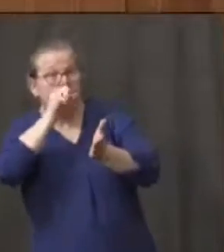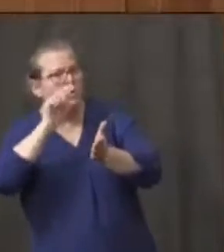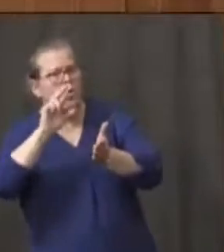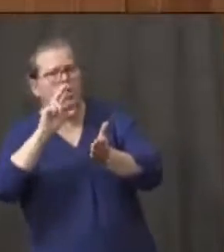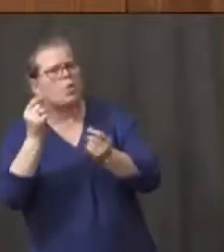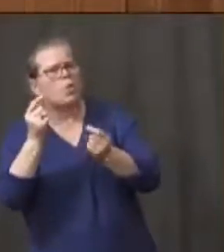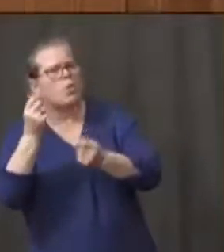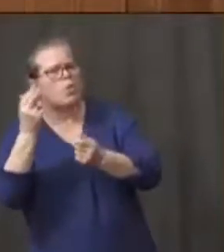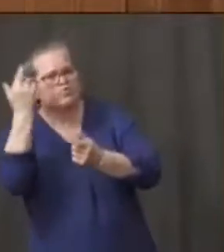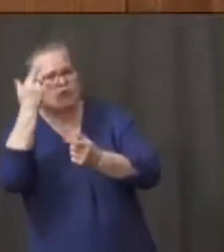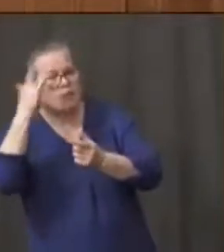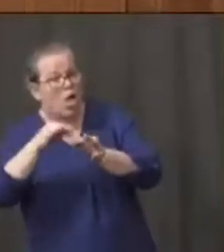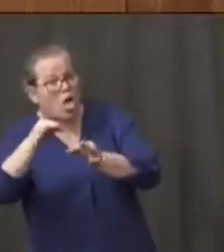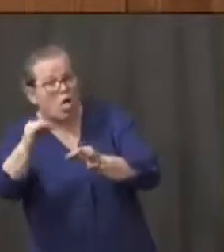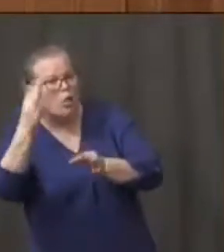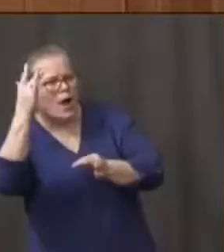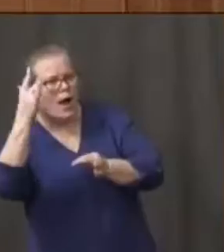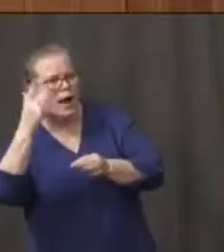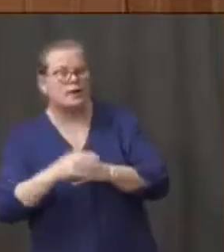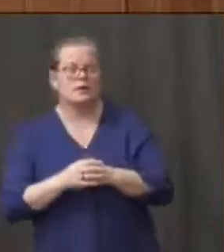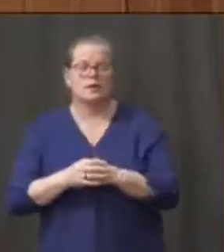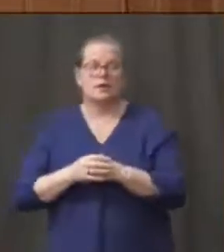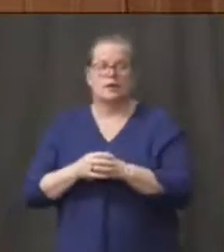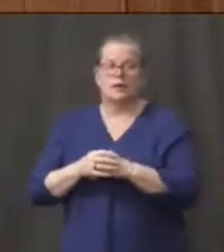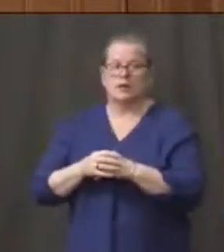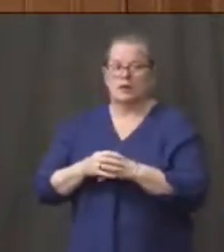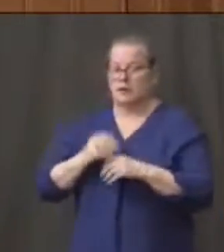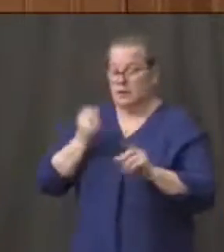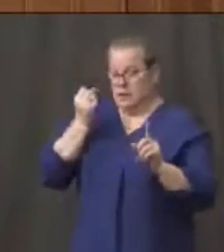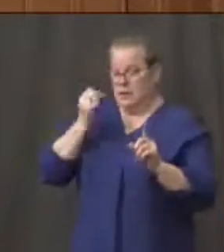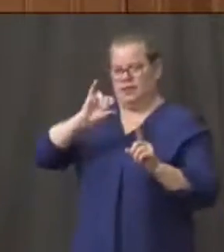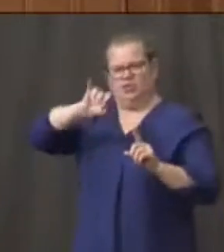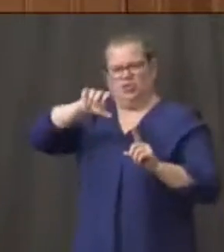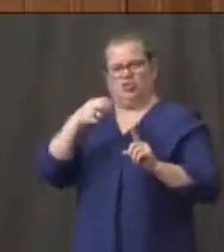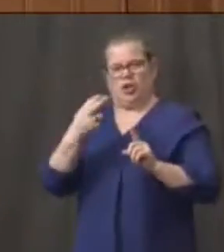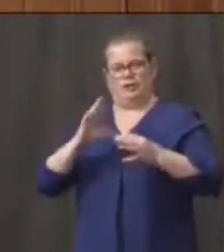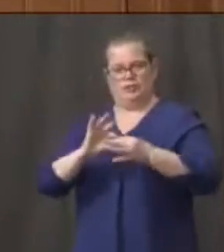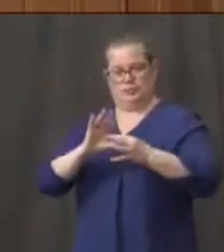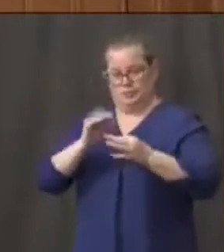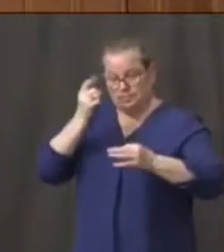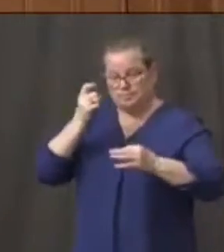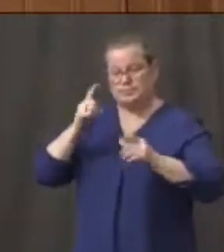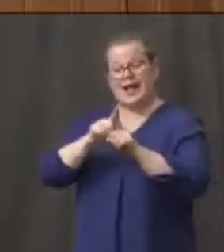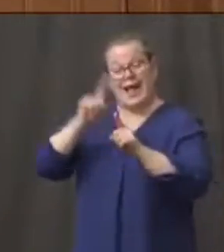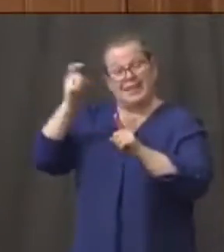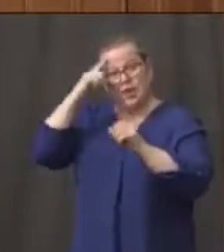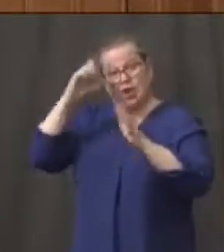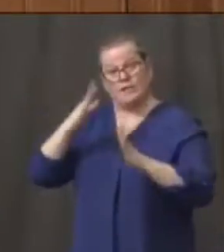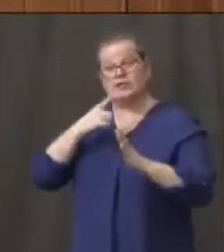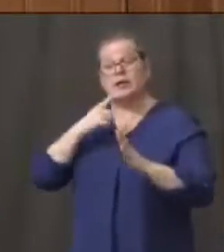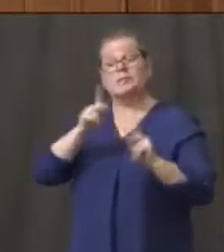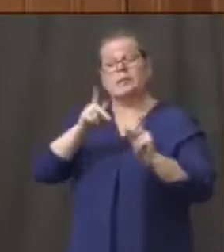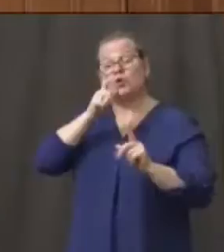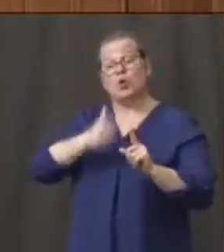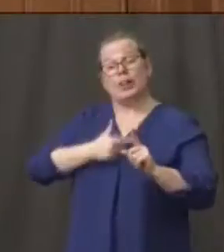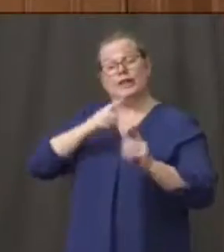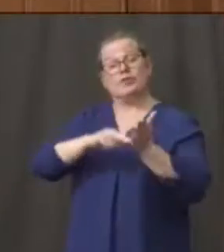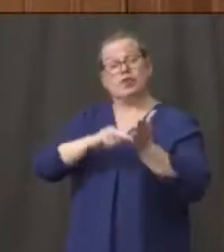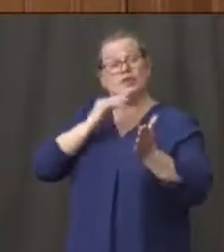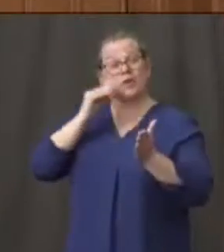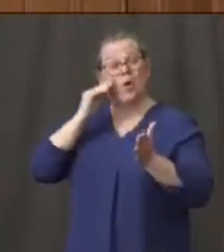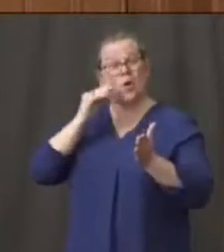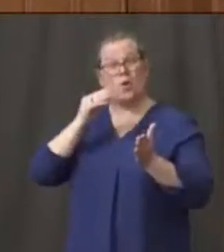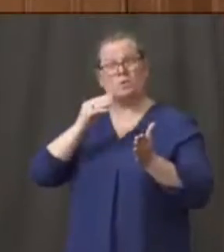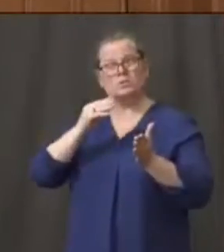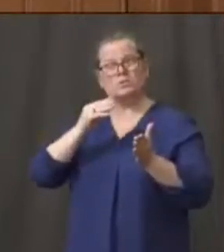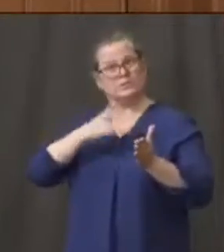governor said earlier, this is a very, very sensitive topic for the people in those nursing homes. And we want to make sure that when we publish that data, we get it perfectly